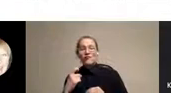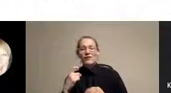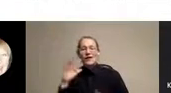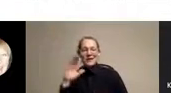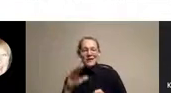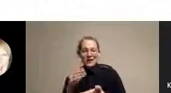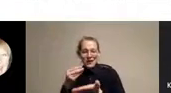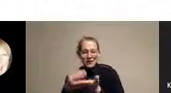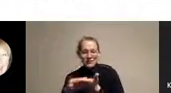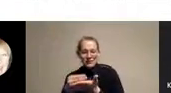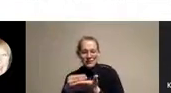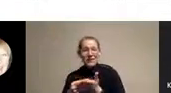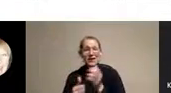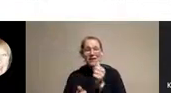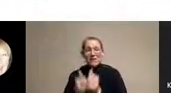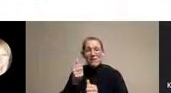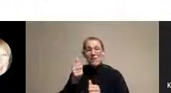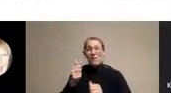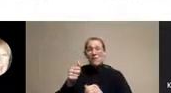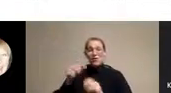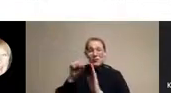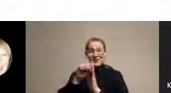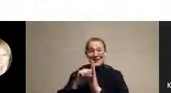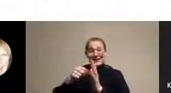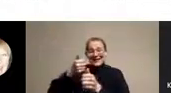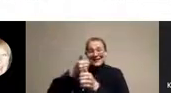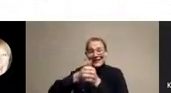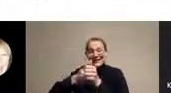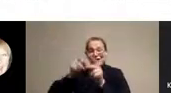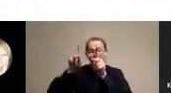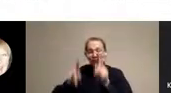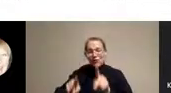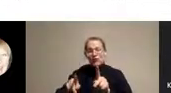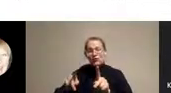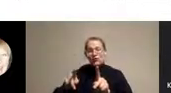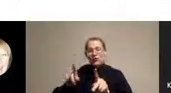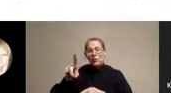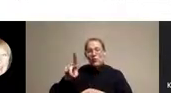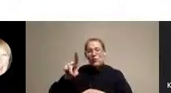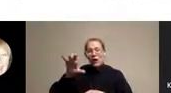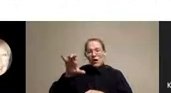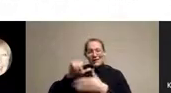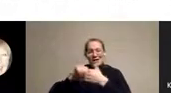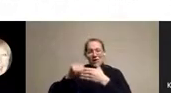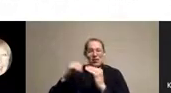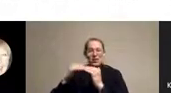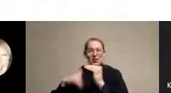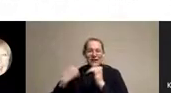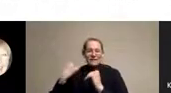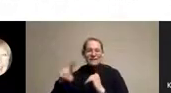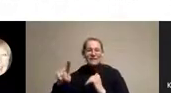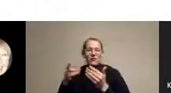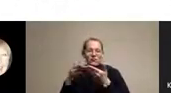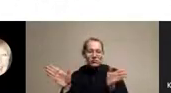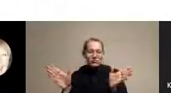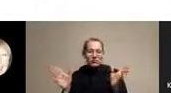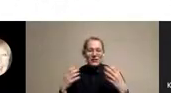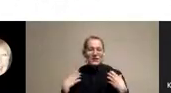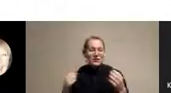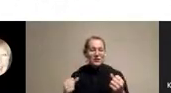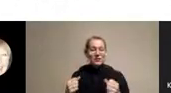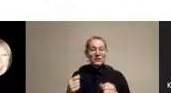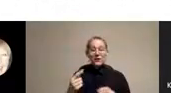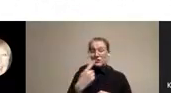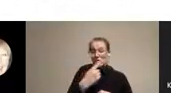than $100 per person. And in fact, even though there have been some efforts to fund public health more, for example, the federal prevention funding, the black line is